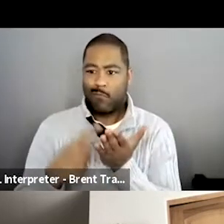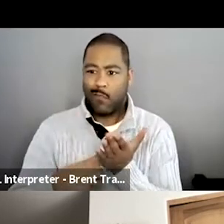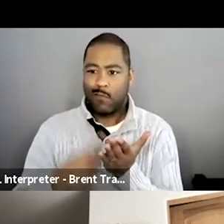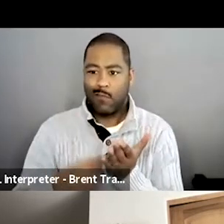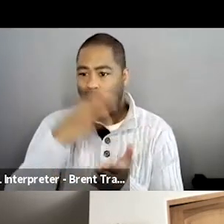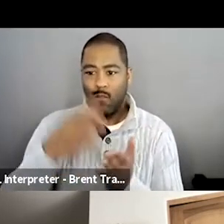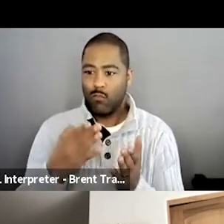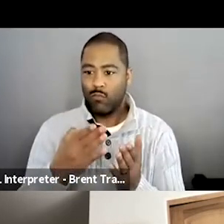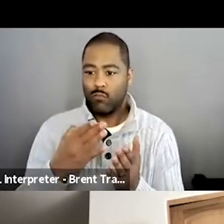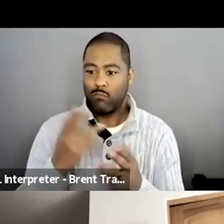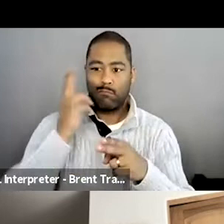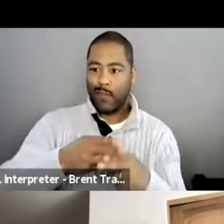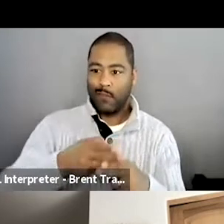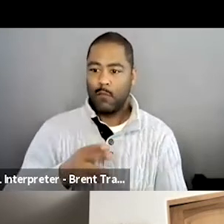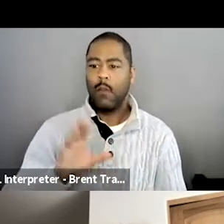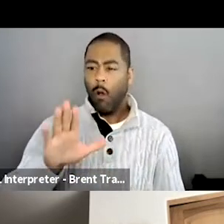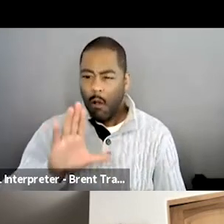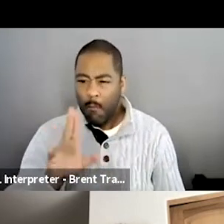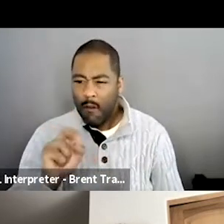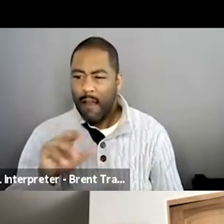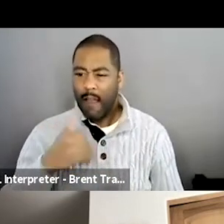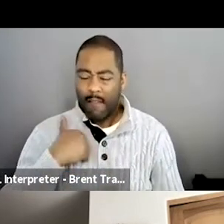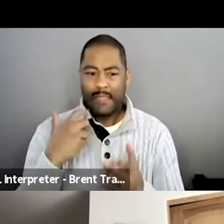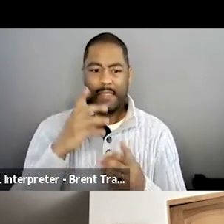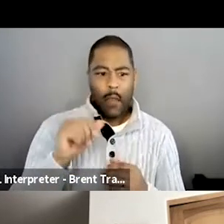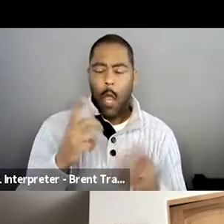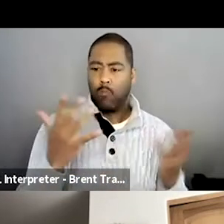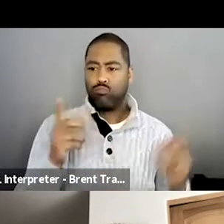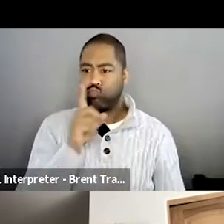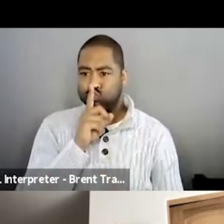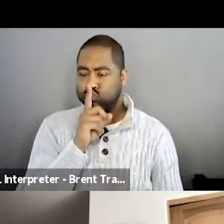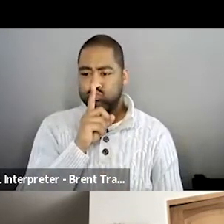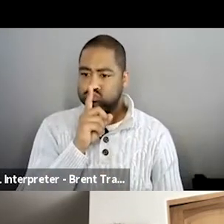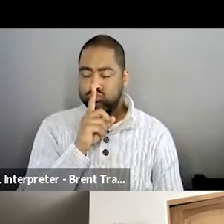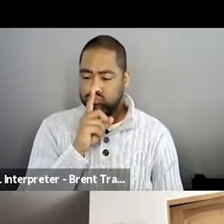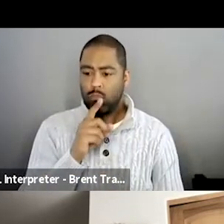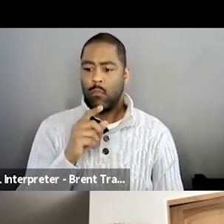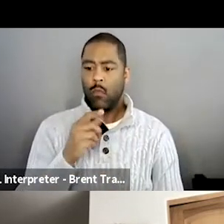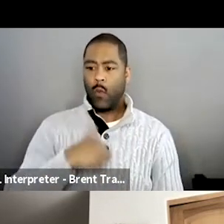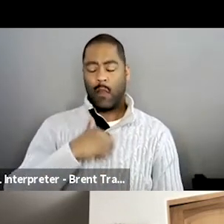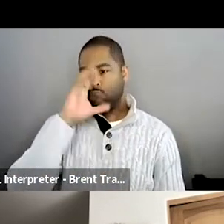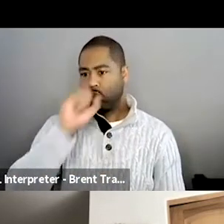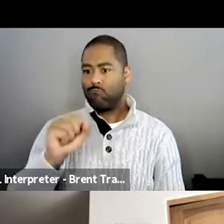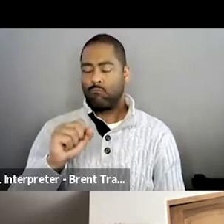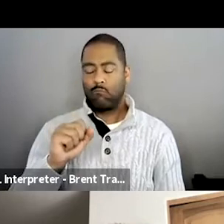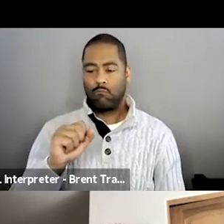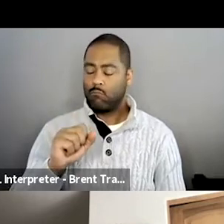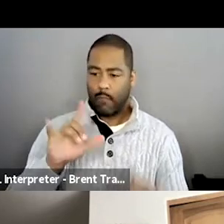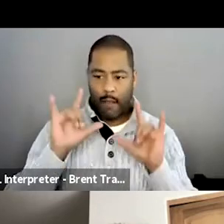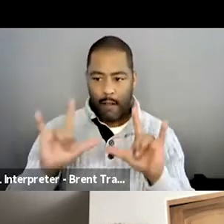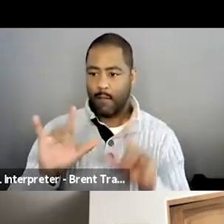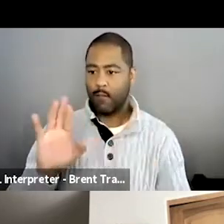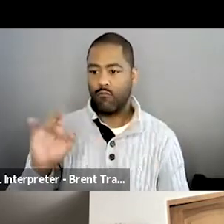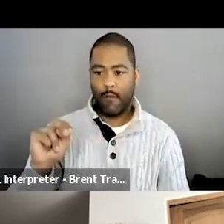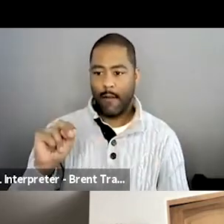people as people and we didn't see very much into it. And we love Brian and we couldn't be more thankful for him to